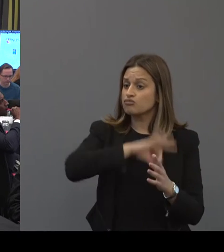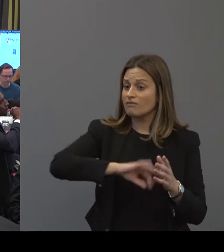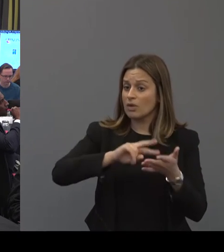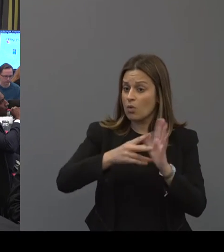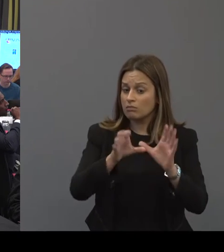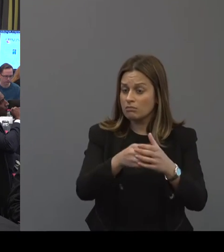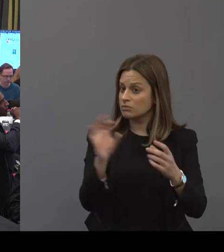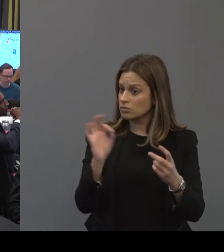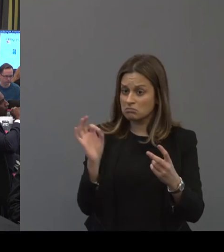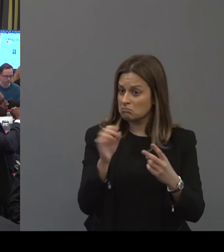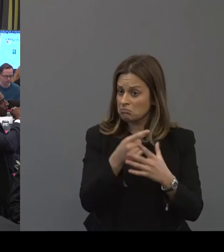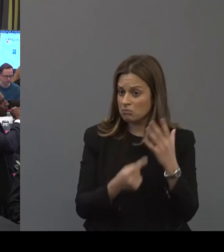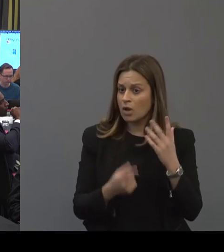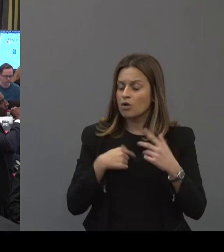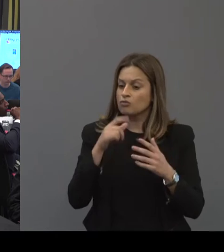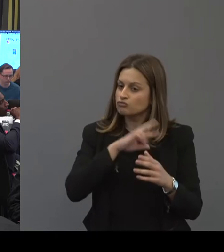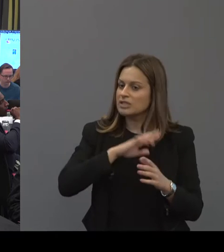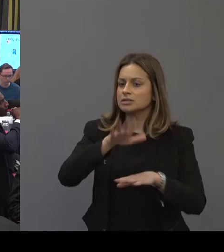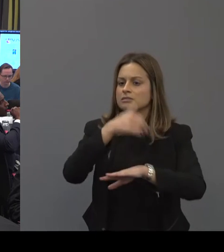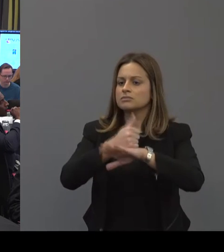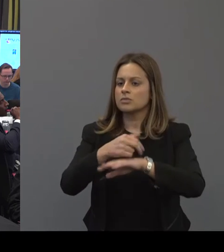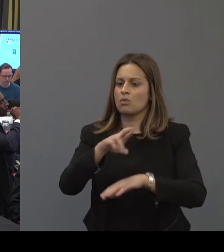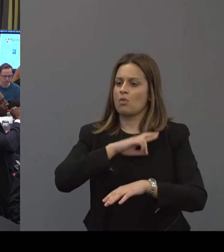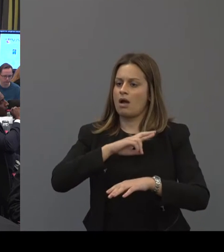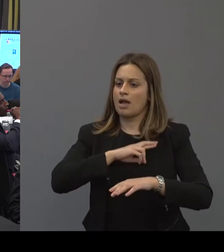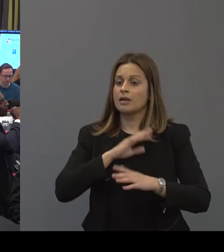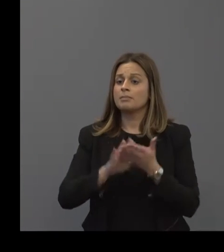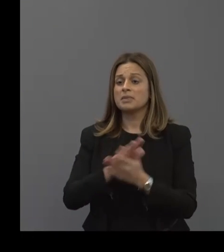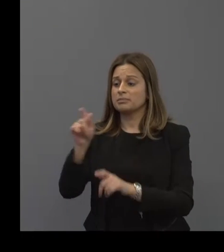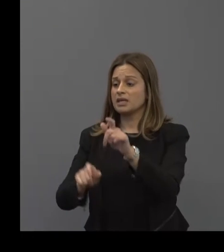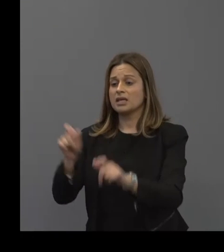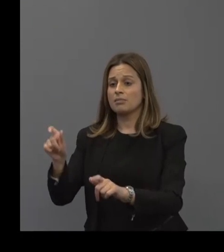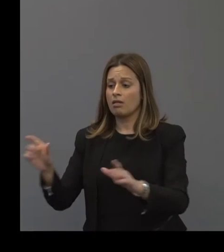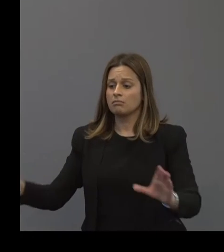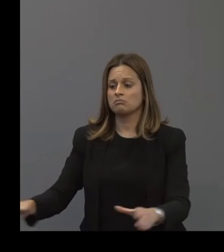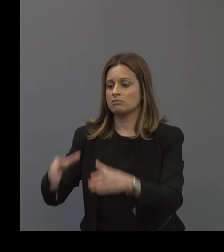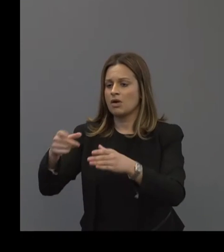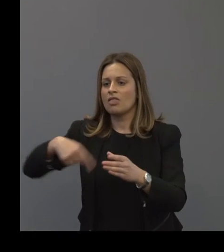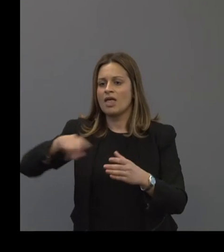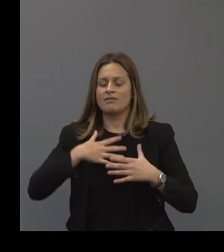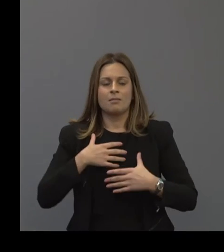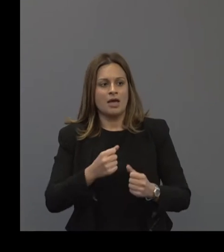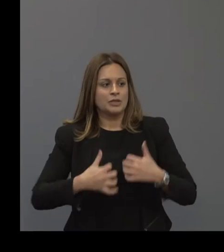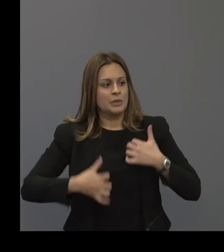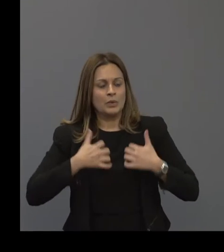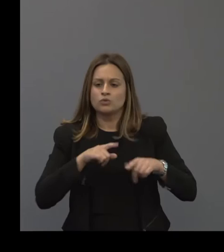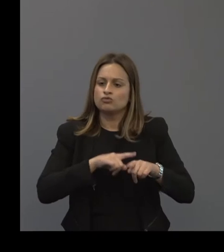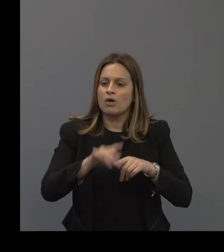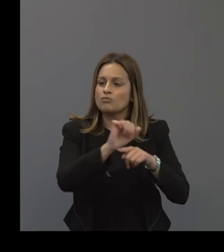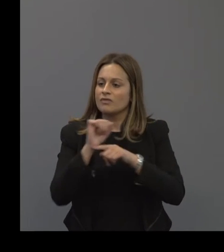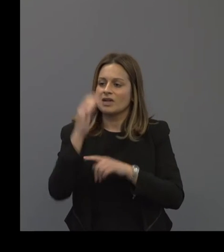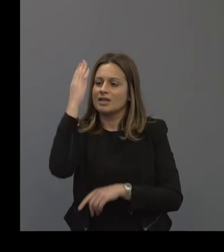it's not. We purposely designed it so that it can be people that come together with a passion for hearing loss prevention,